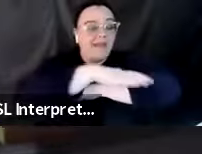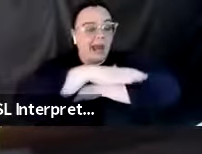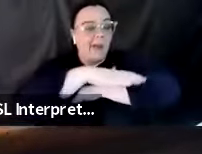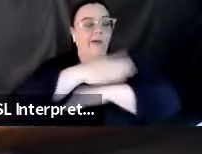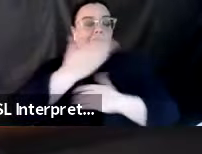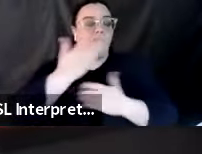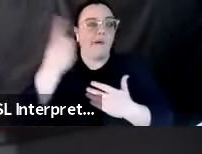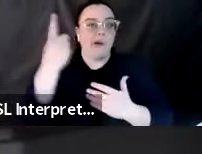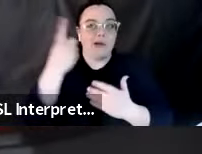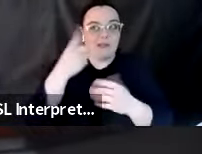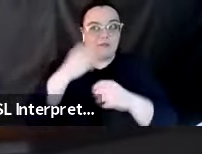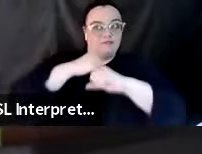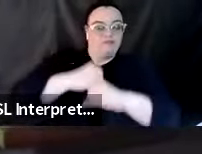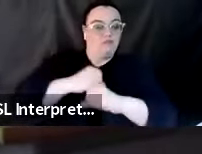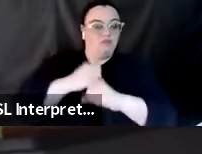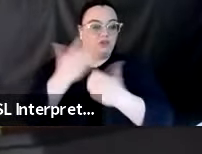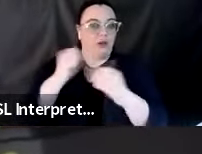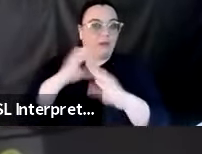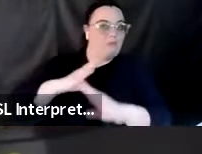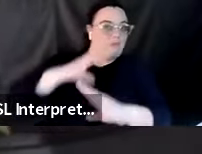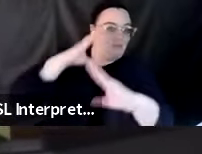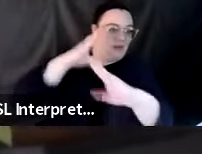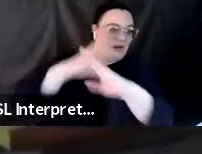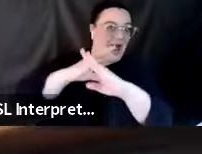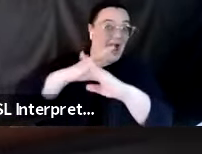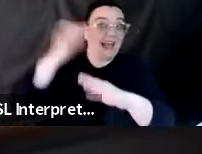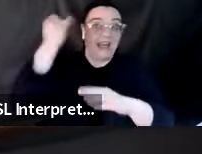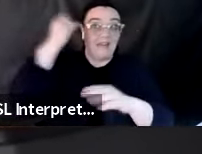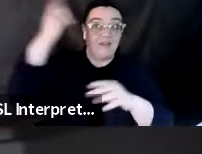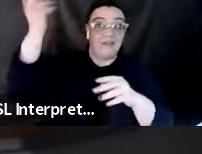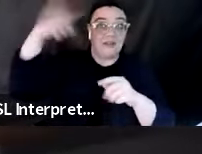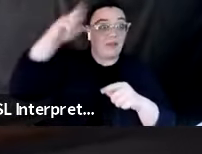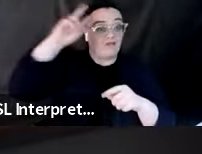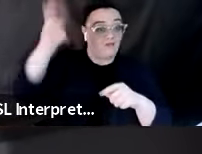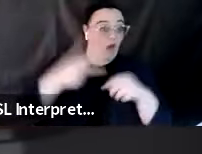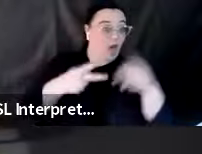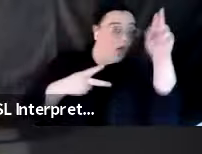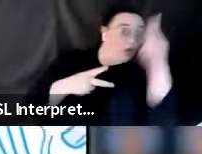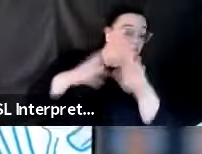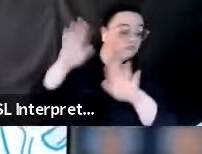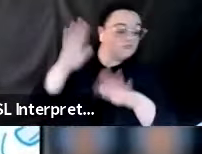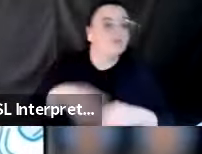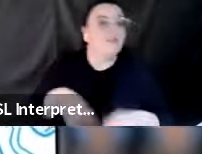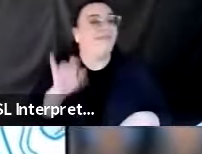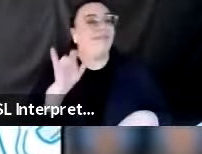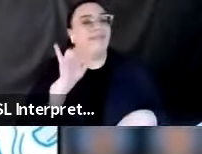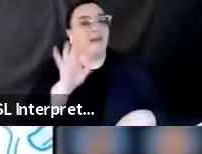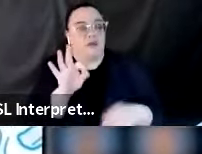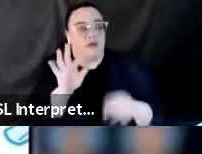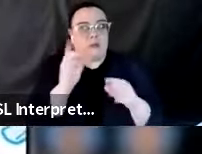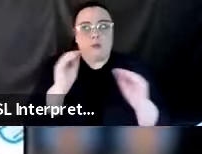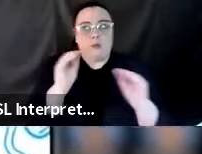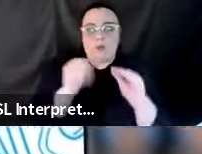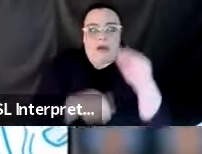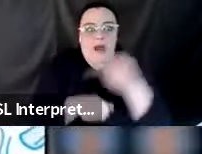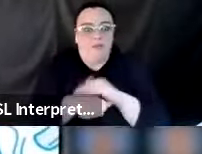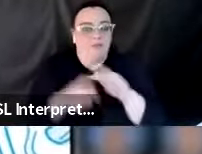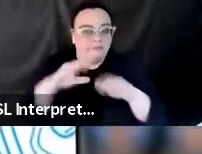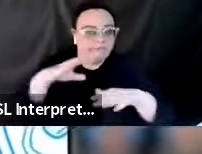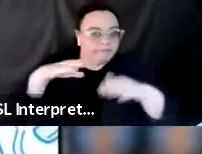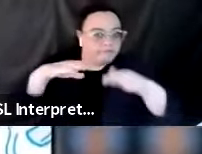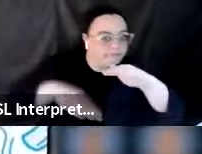protect from objects that can be thrown across the room. If you can't get under something, stay low.